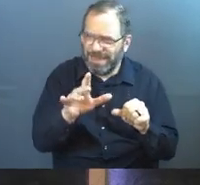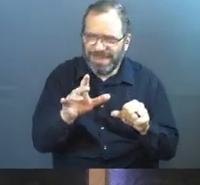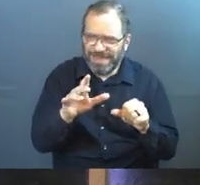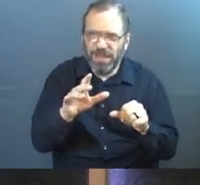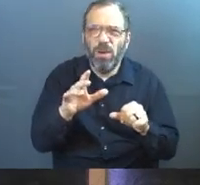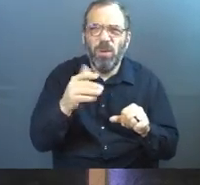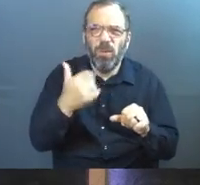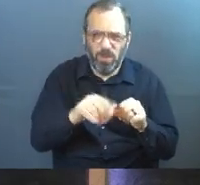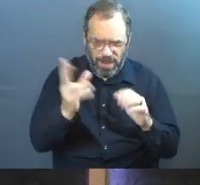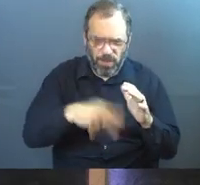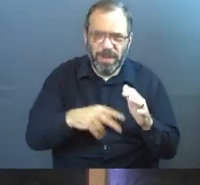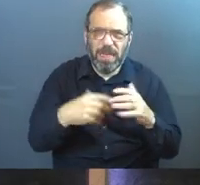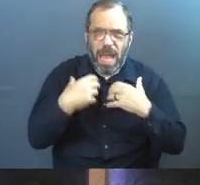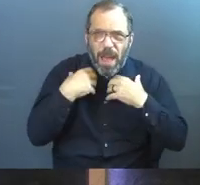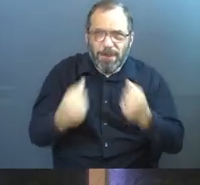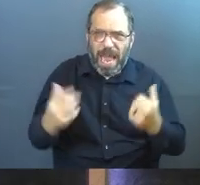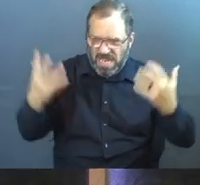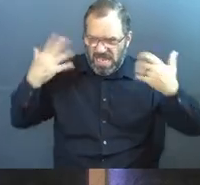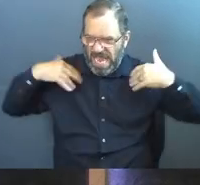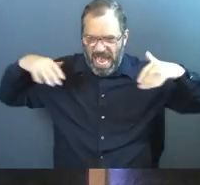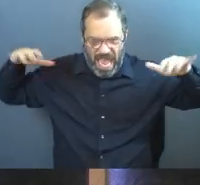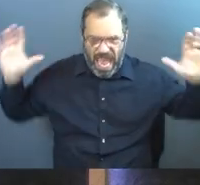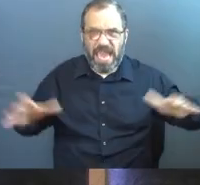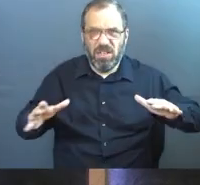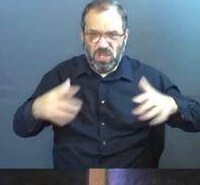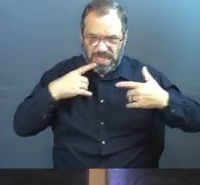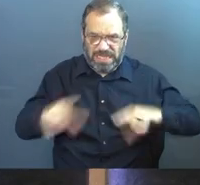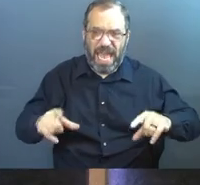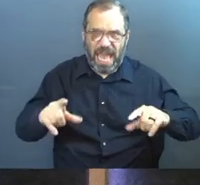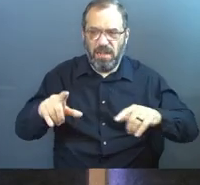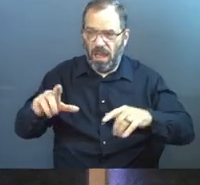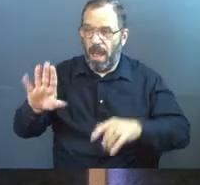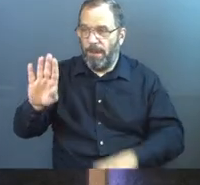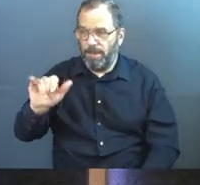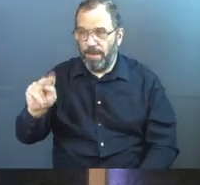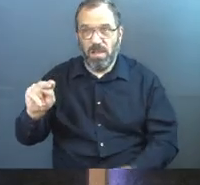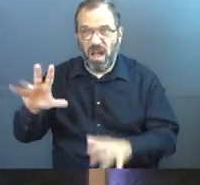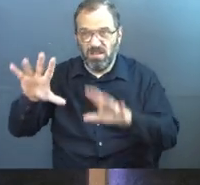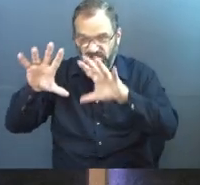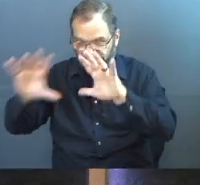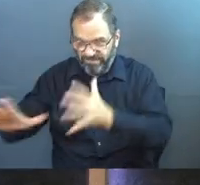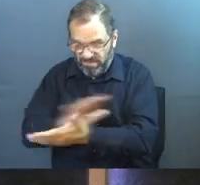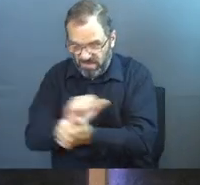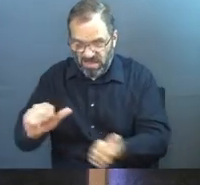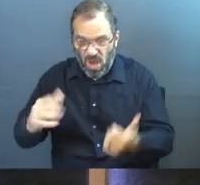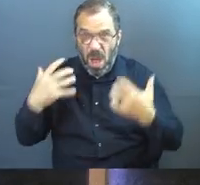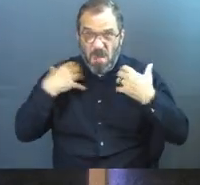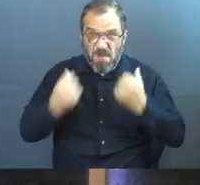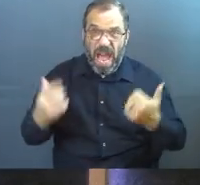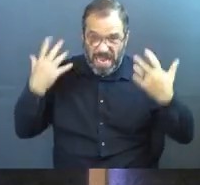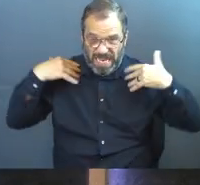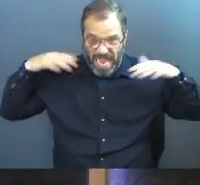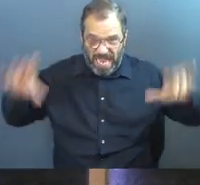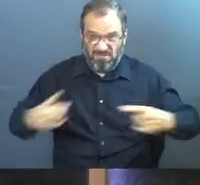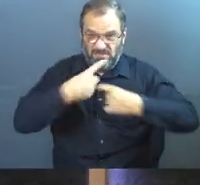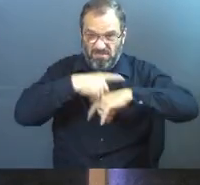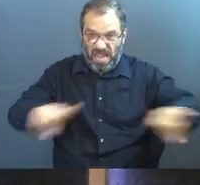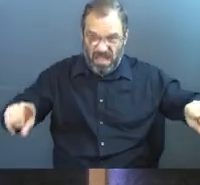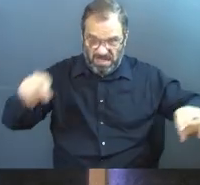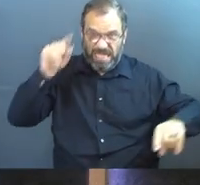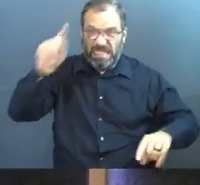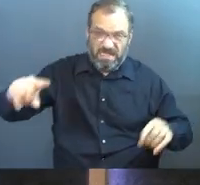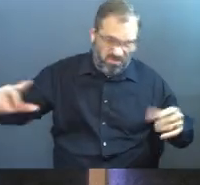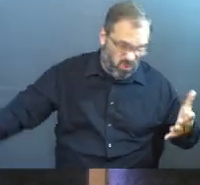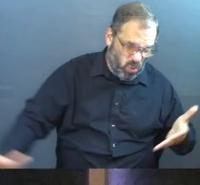ago, the part we read was a mighty angel had said fallen is Babylon. Do you remember that part? So this mighty angel had announced it, and he